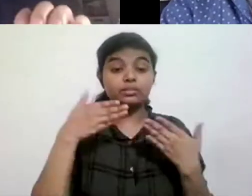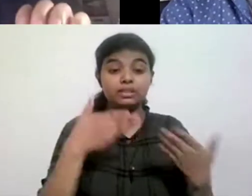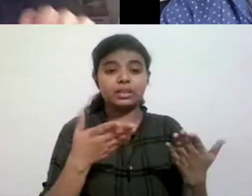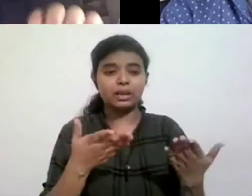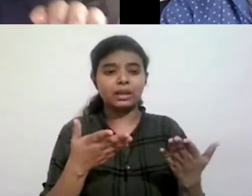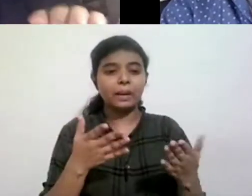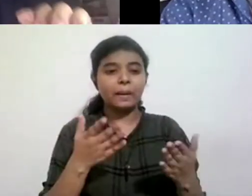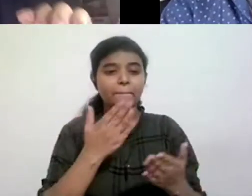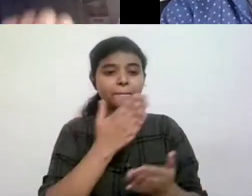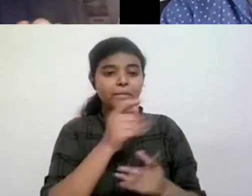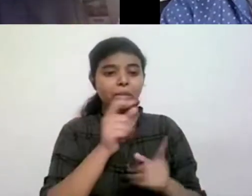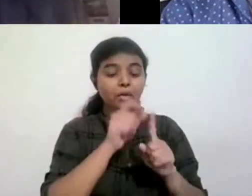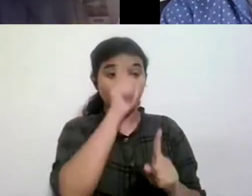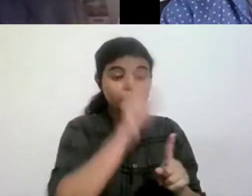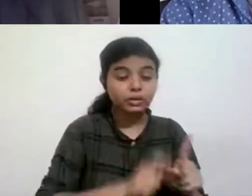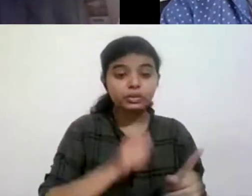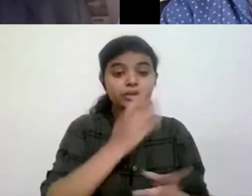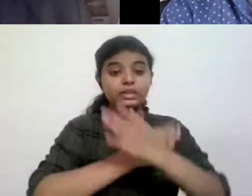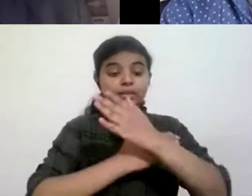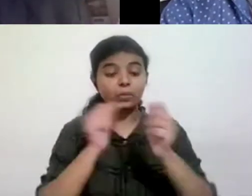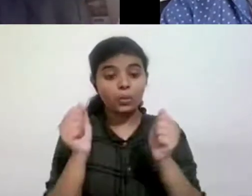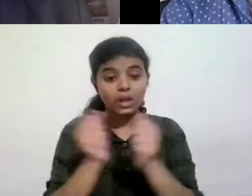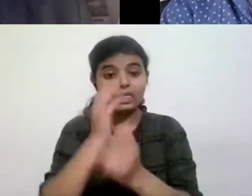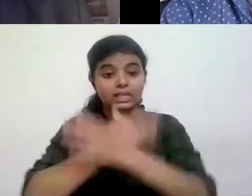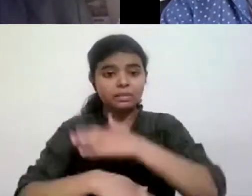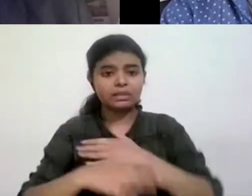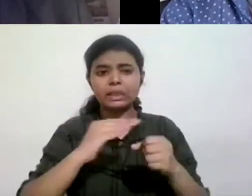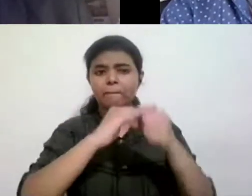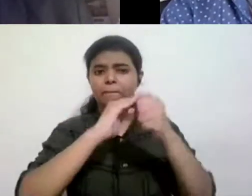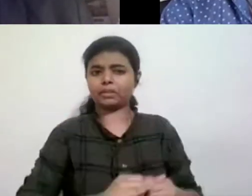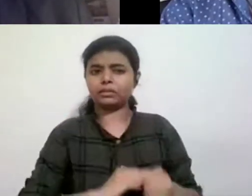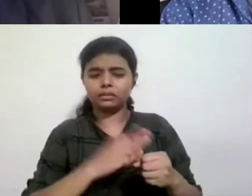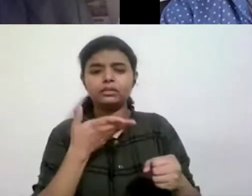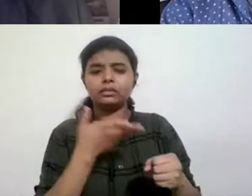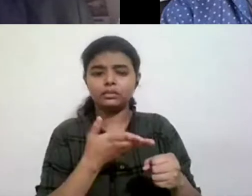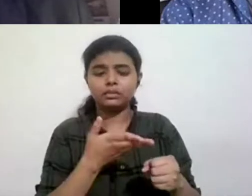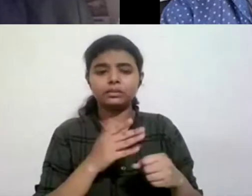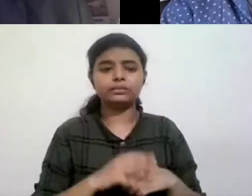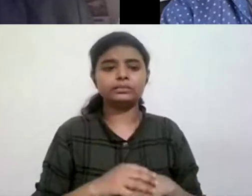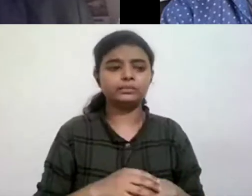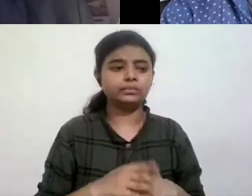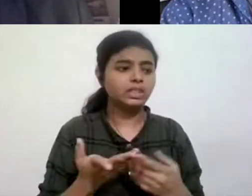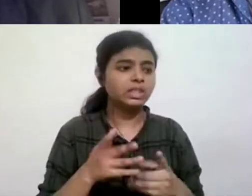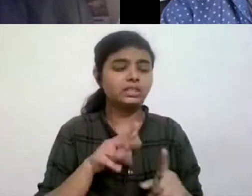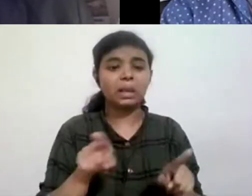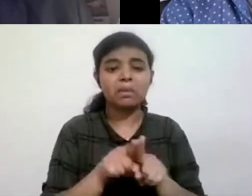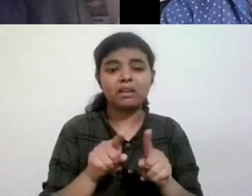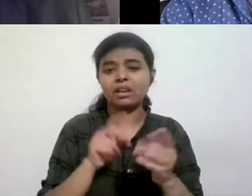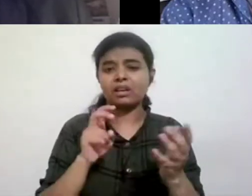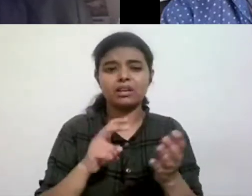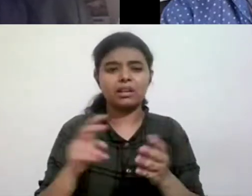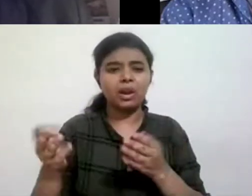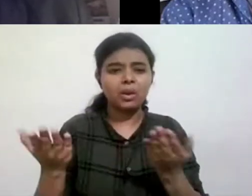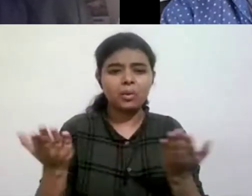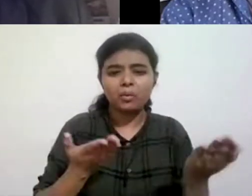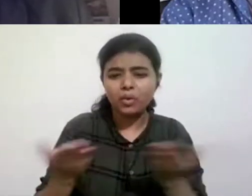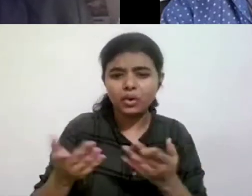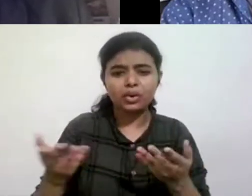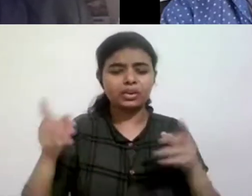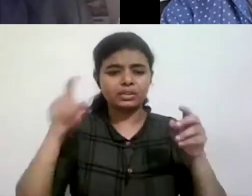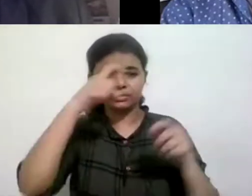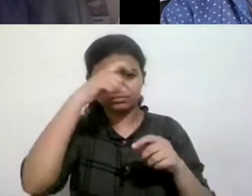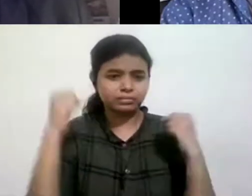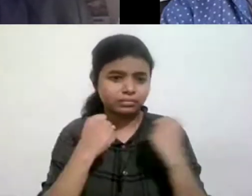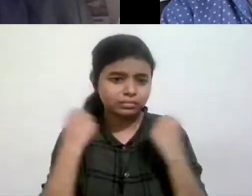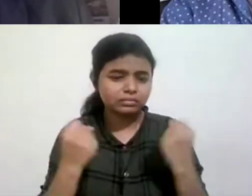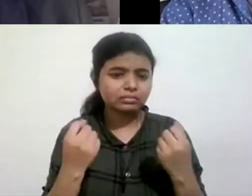you know, people with disabilities were kept down so that they could be part of the, you know, reserve labor army that capitalism would use,